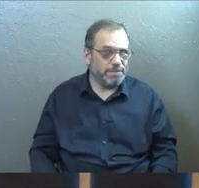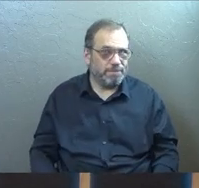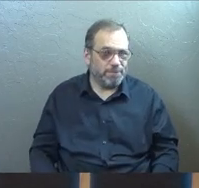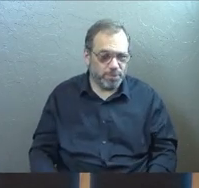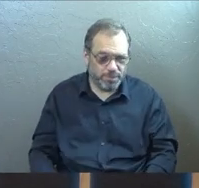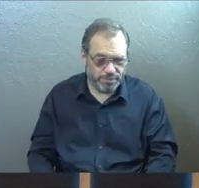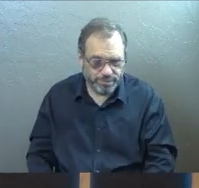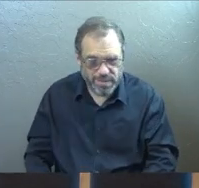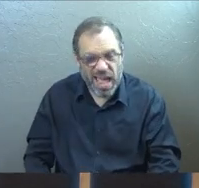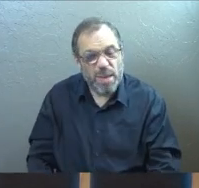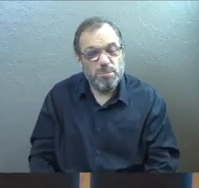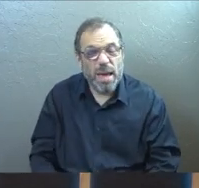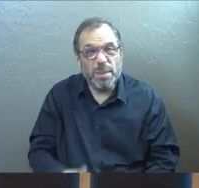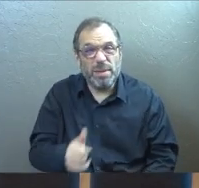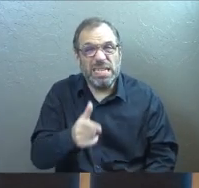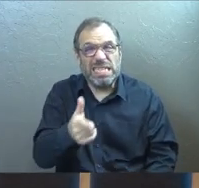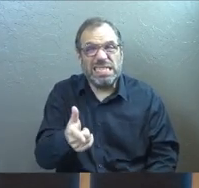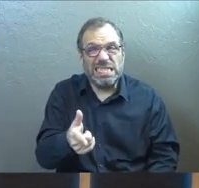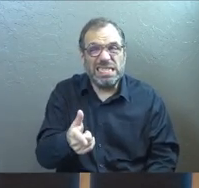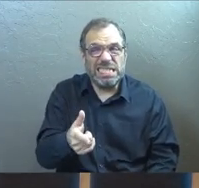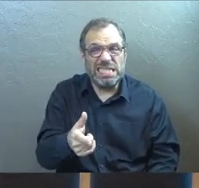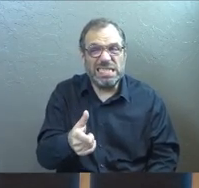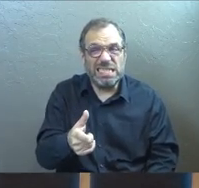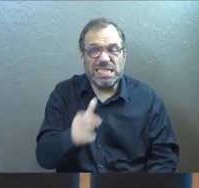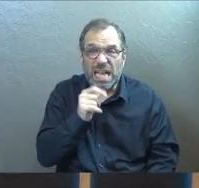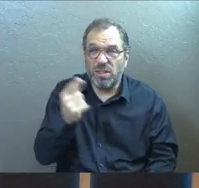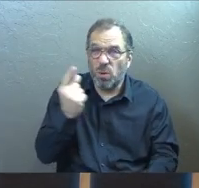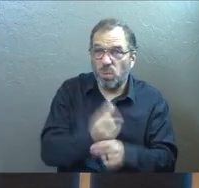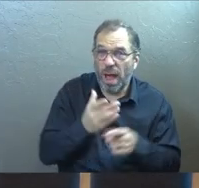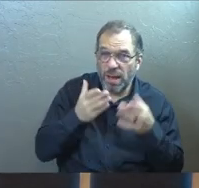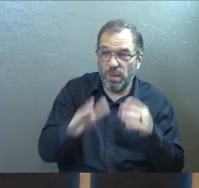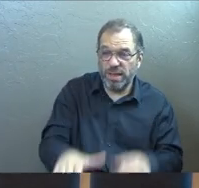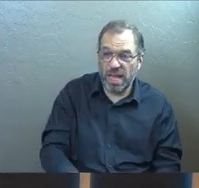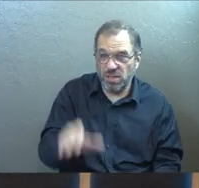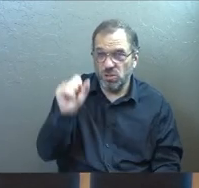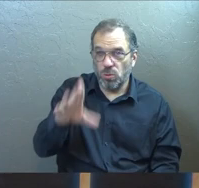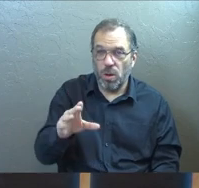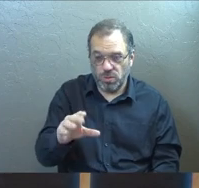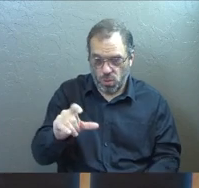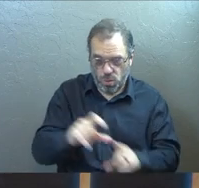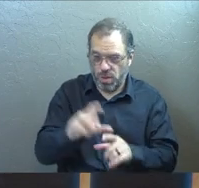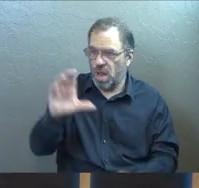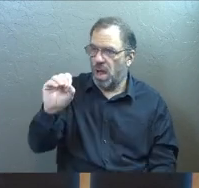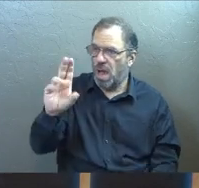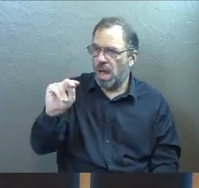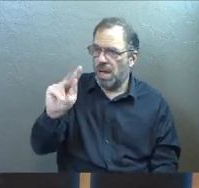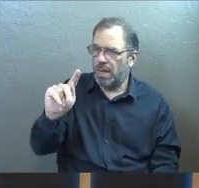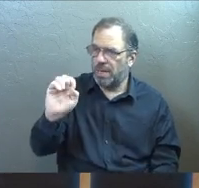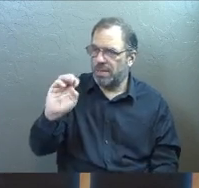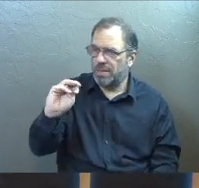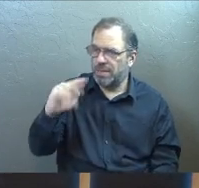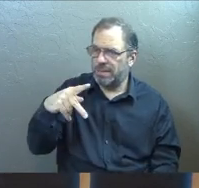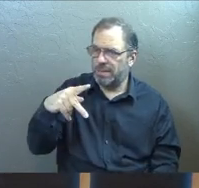verse. Maybe not the way that you were taught to quote it. That word contentment there in the Greek,